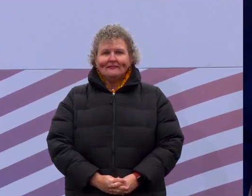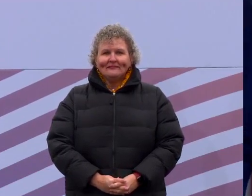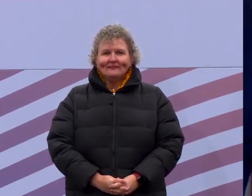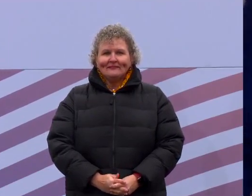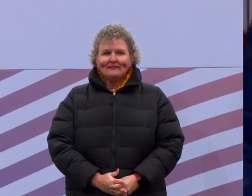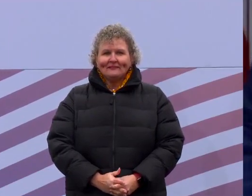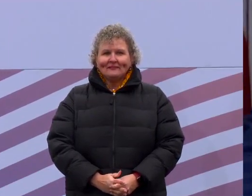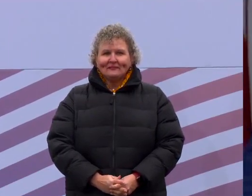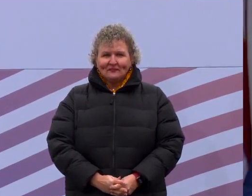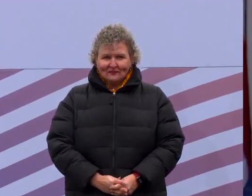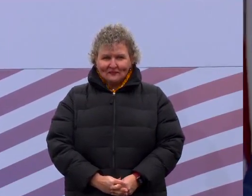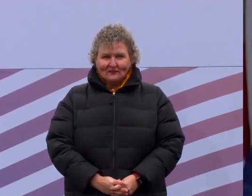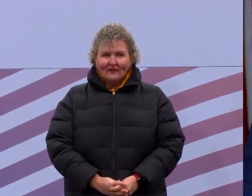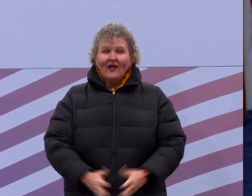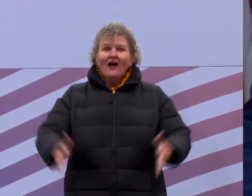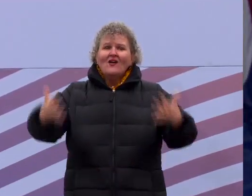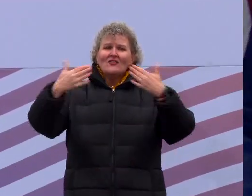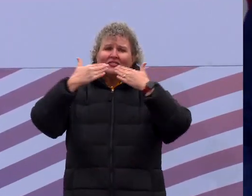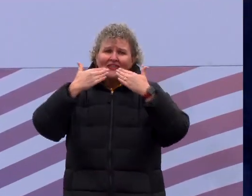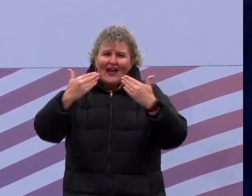Thank you, good morning.